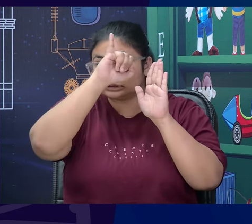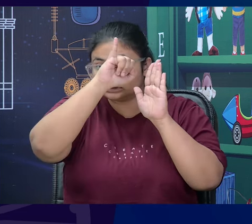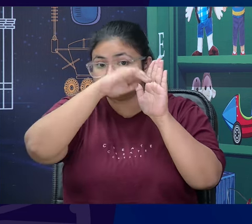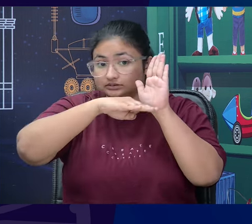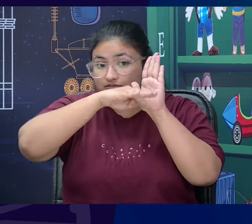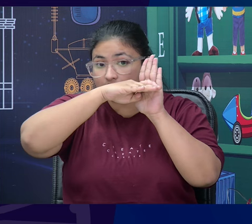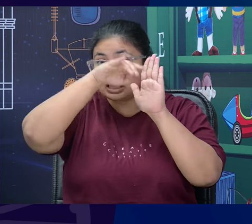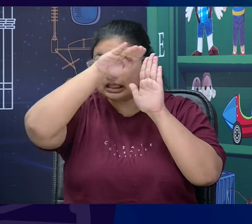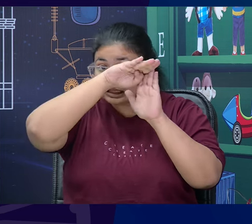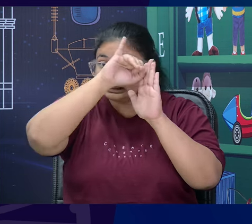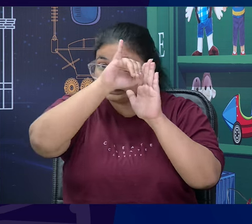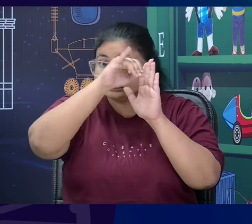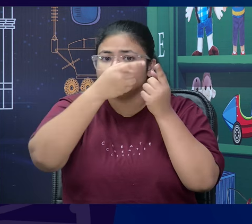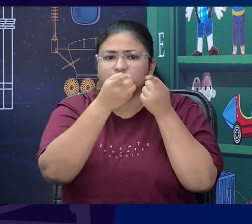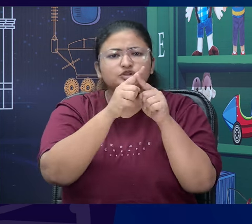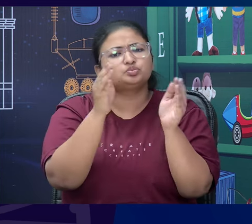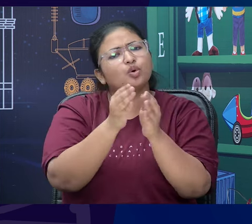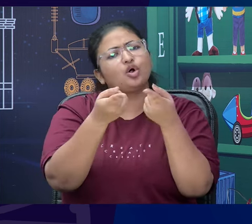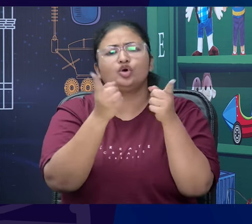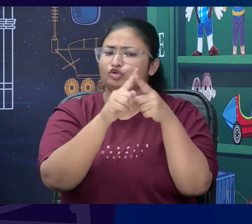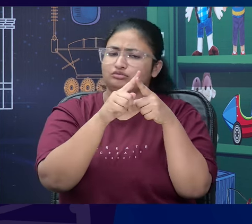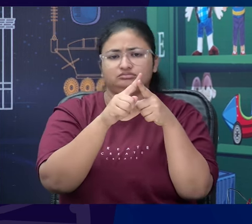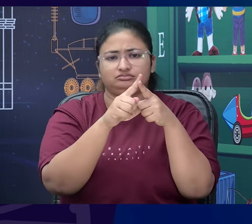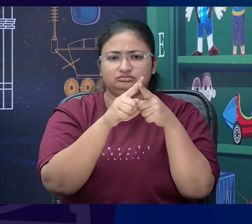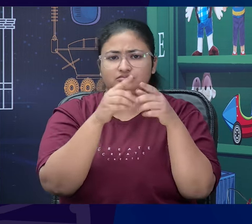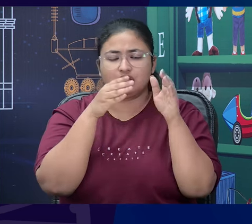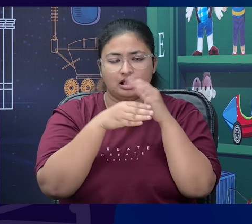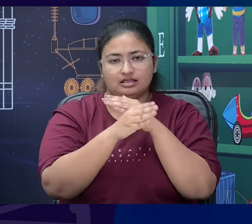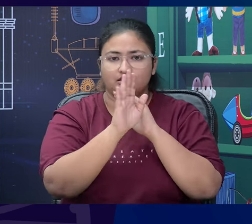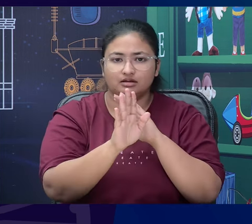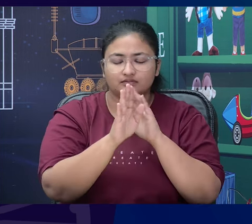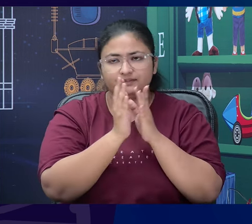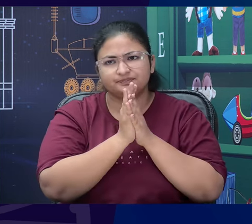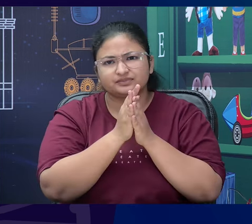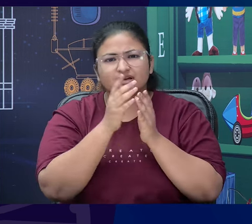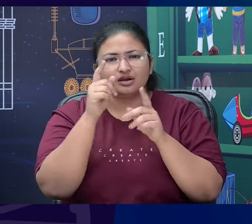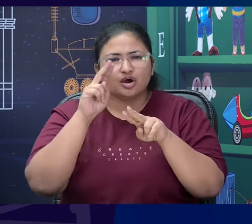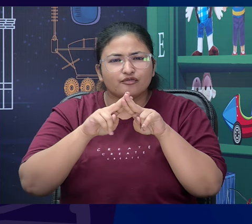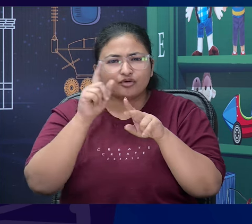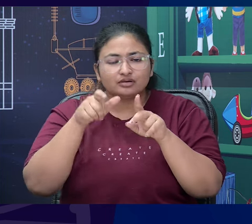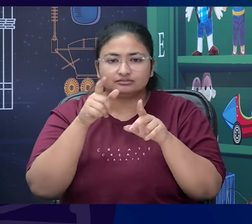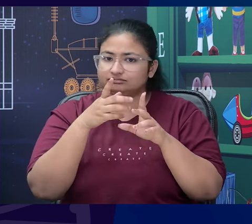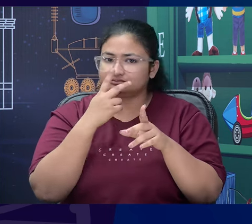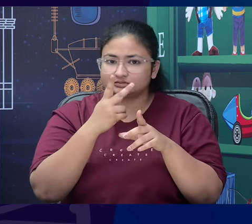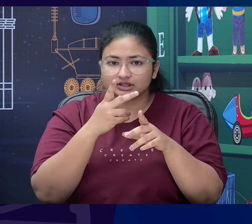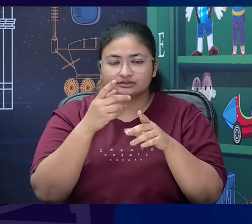romantic adventure and it is mentioned clearly although nowadays we would probably not say it in